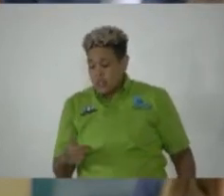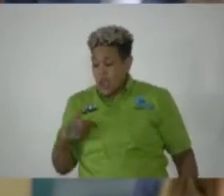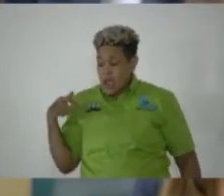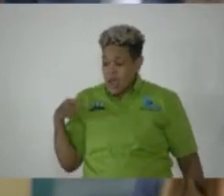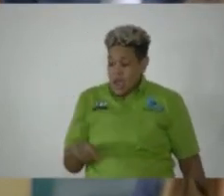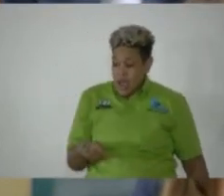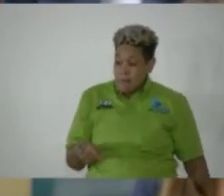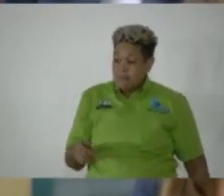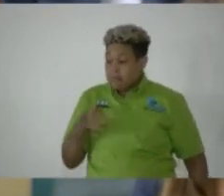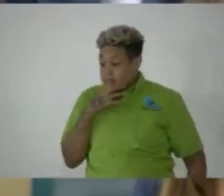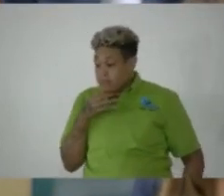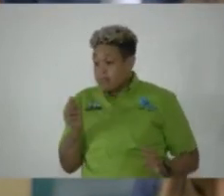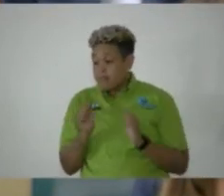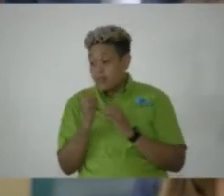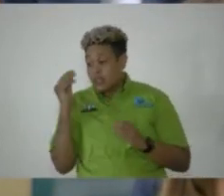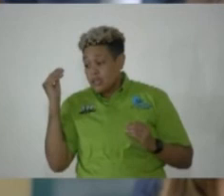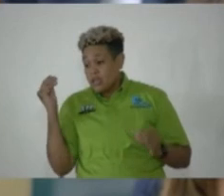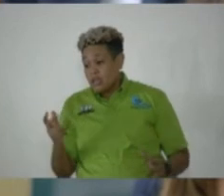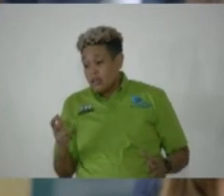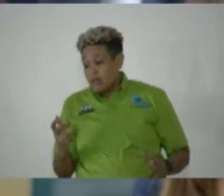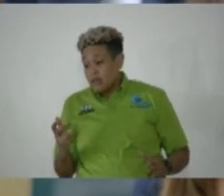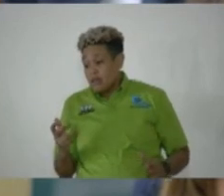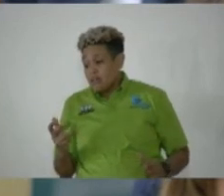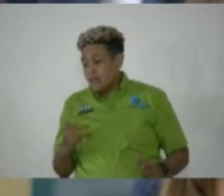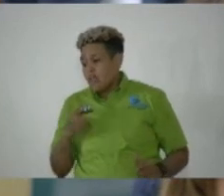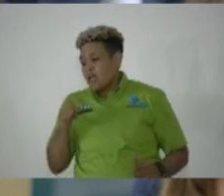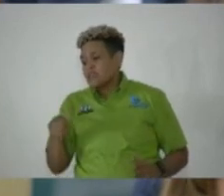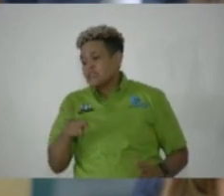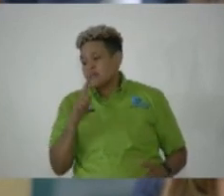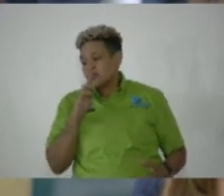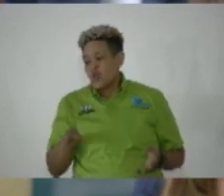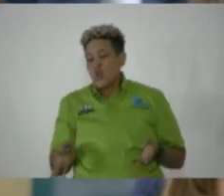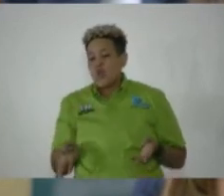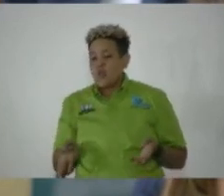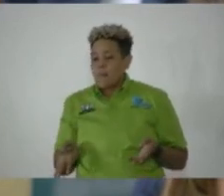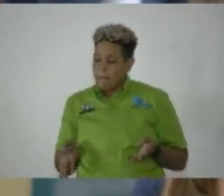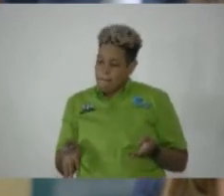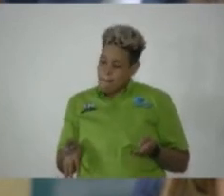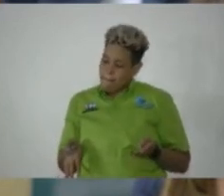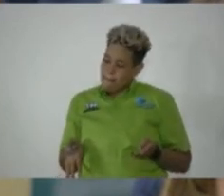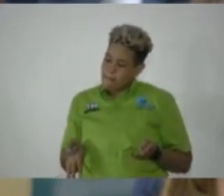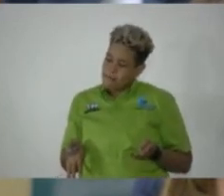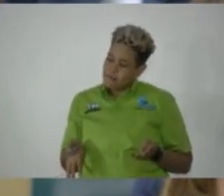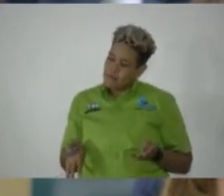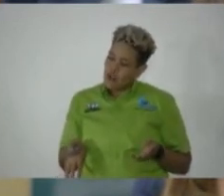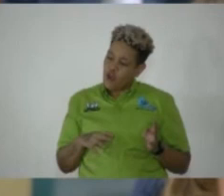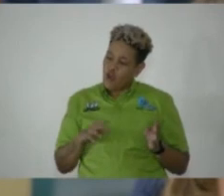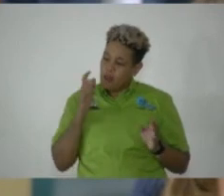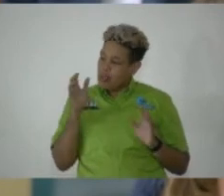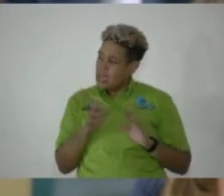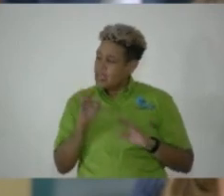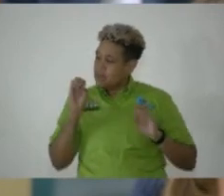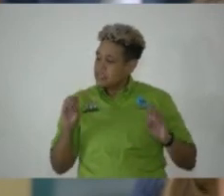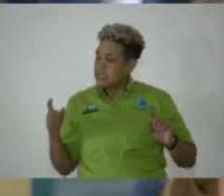equipped with the information. I just asked them to load, to load up the images, but